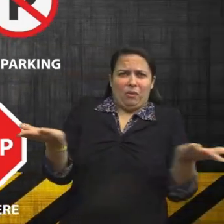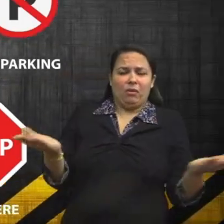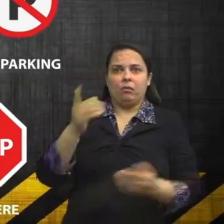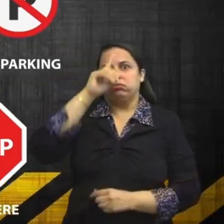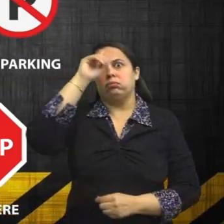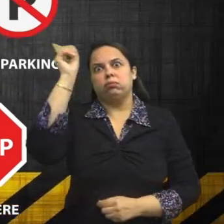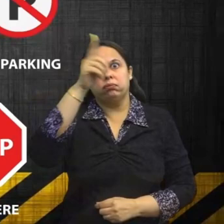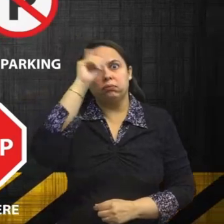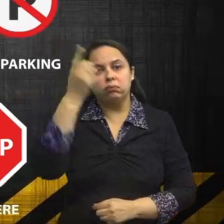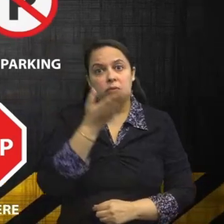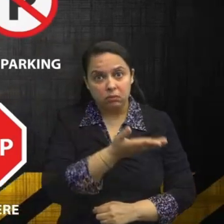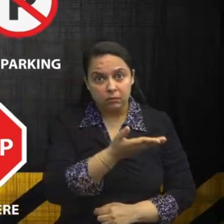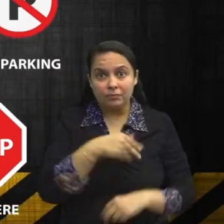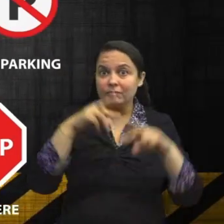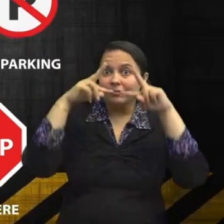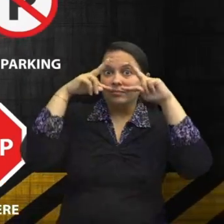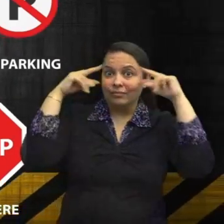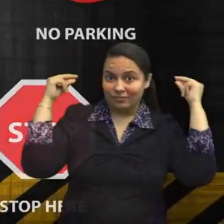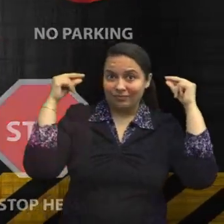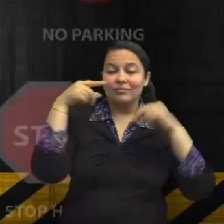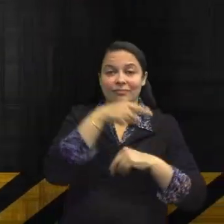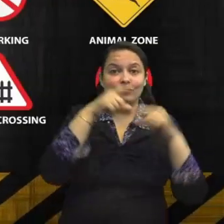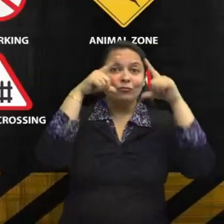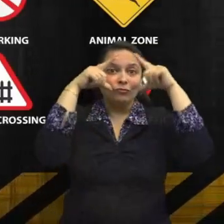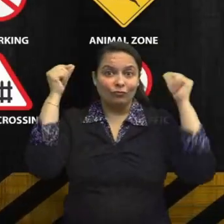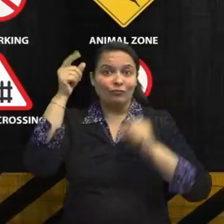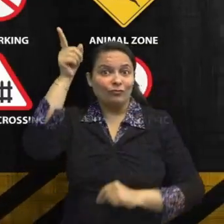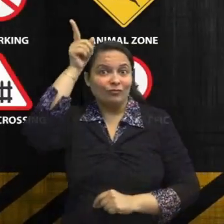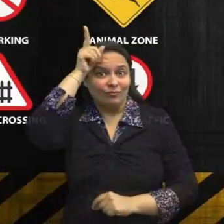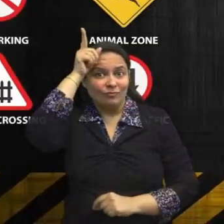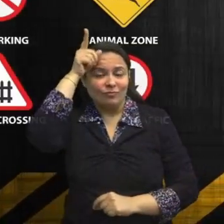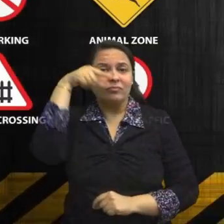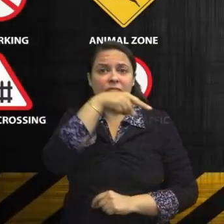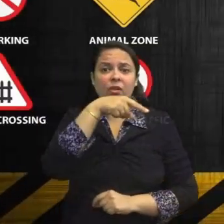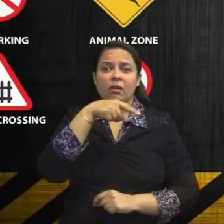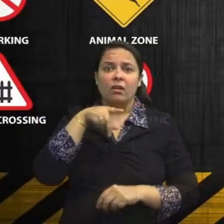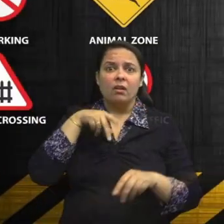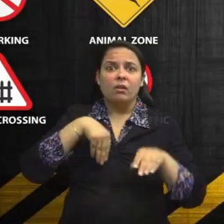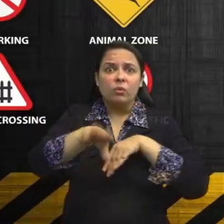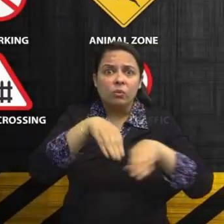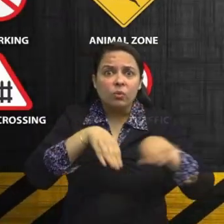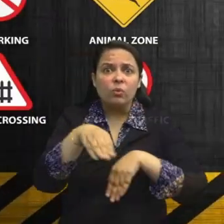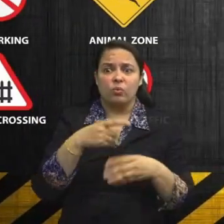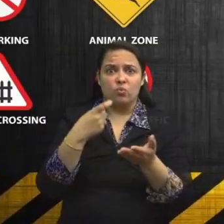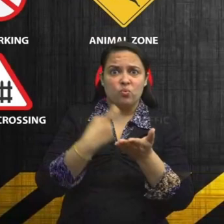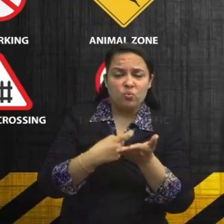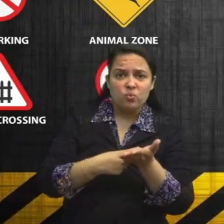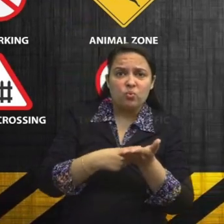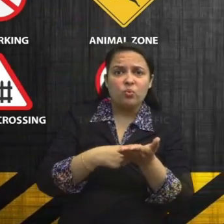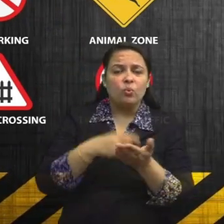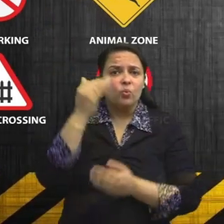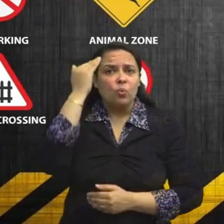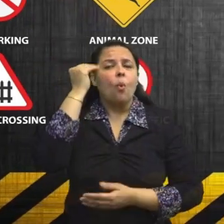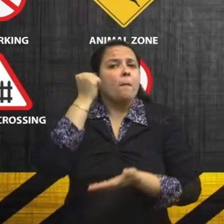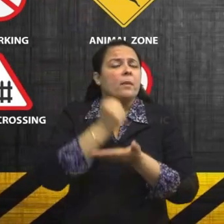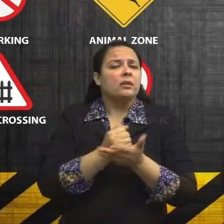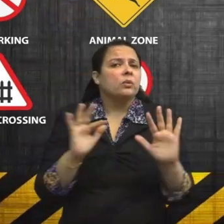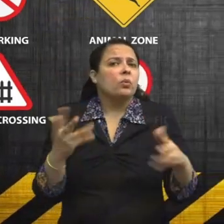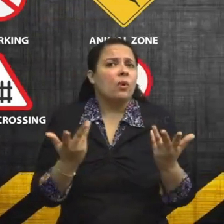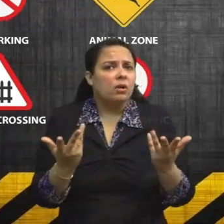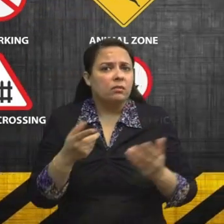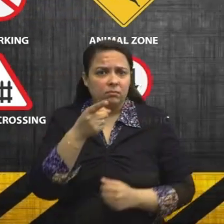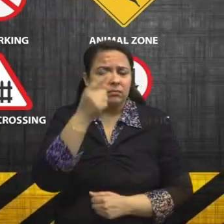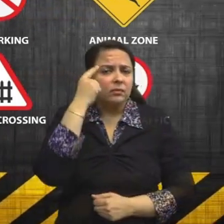know to save himself from road accidents? Yes, Jojo should know about road safety